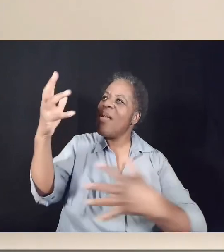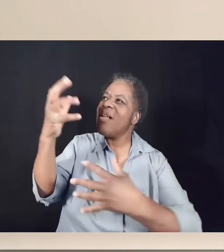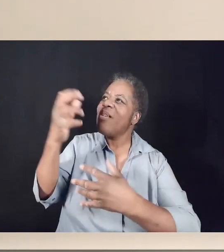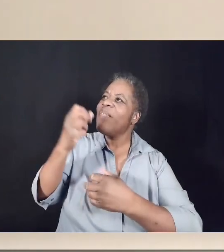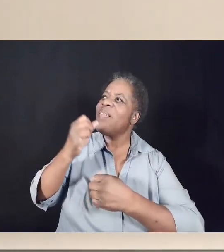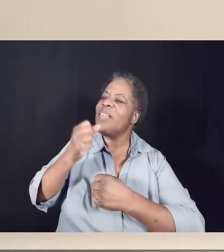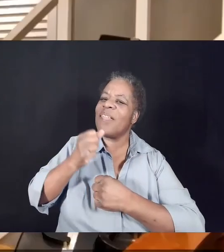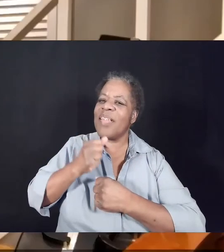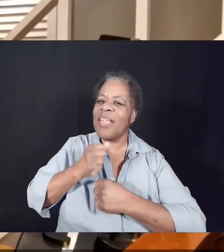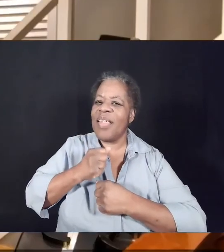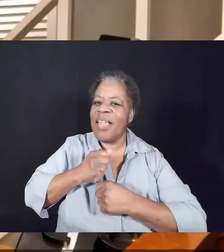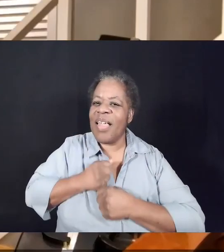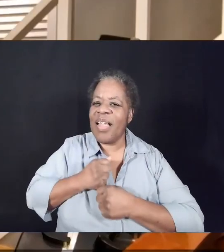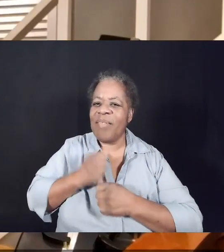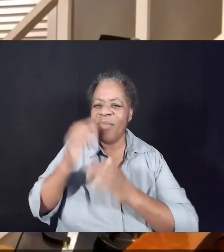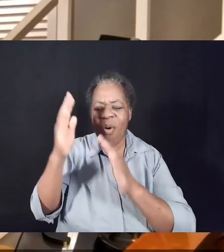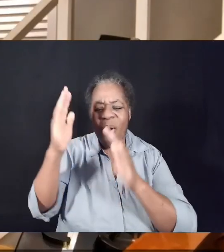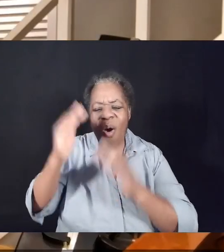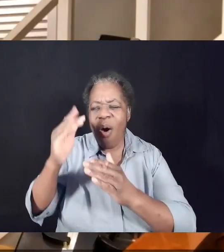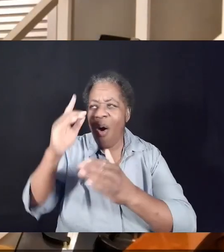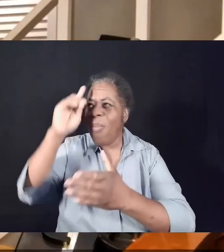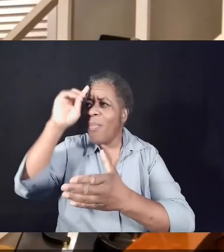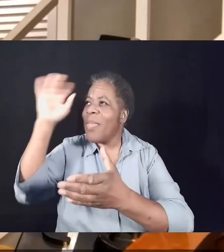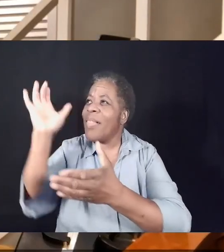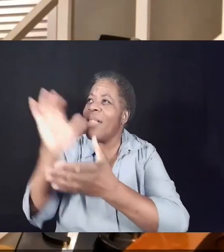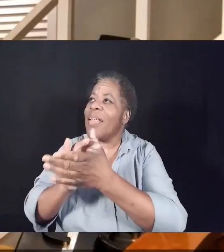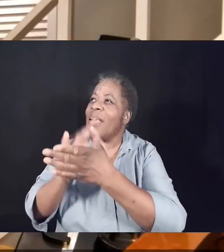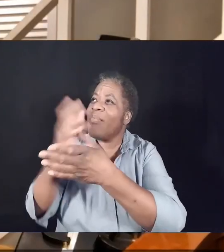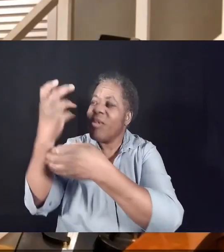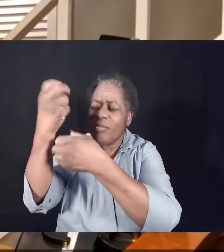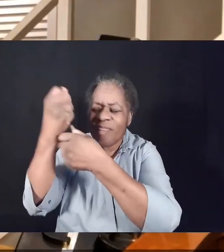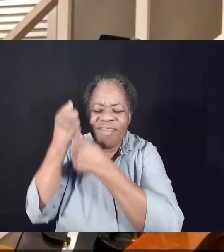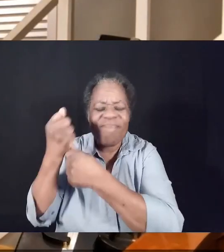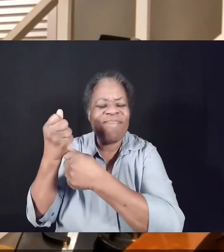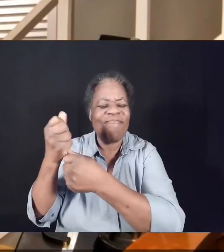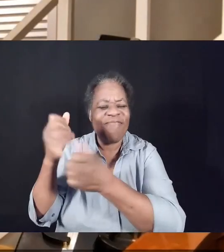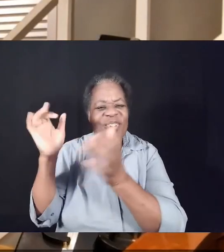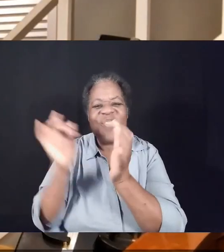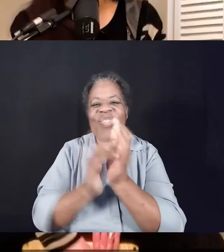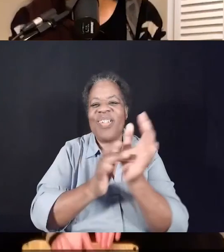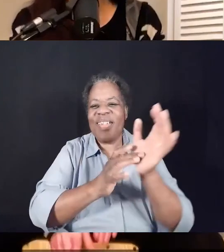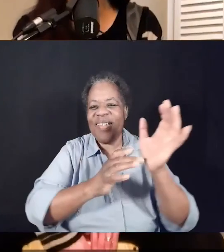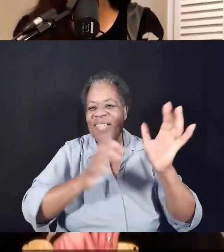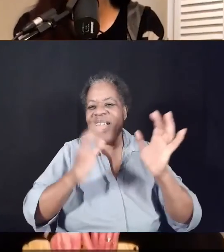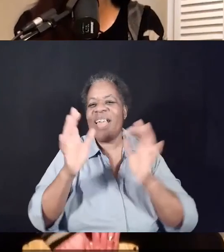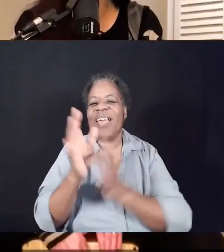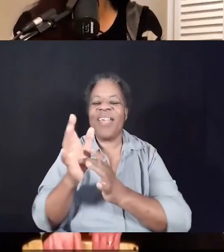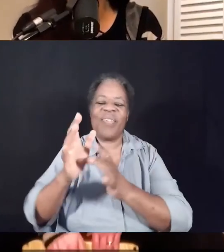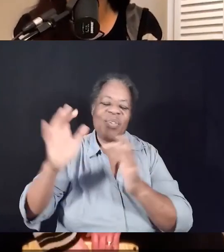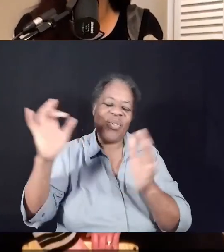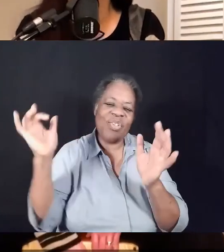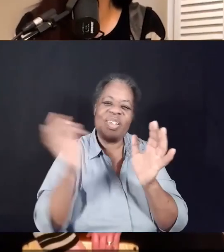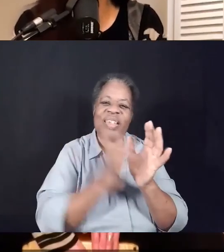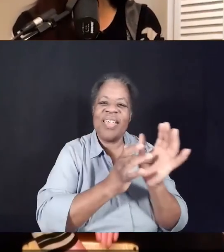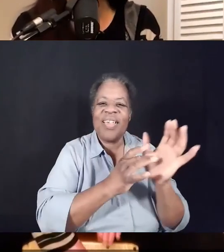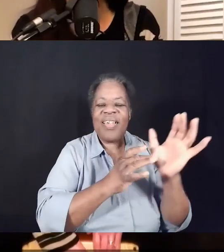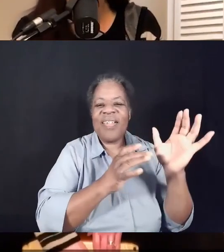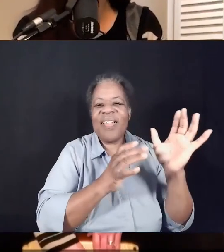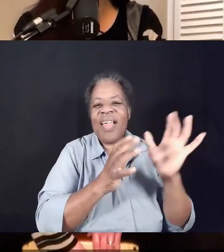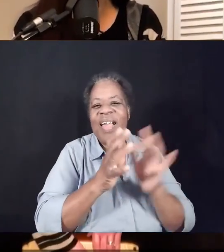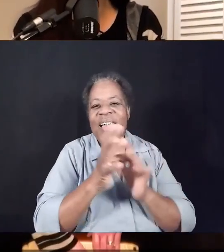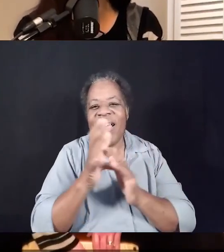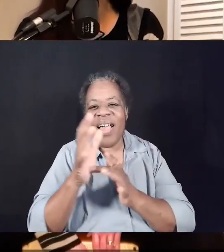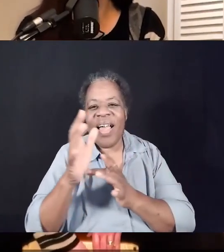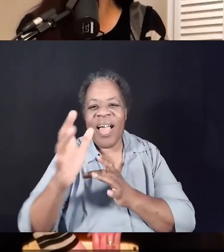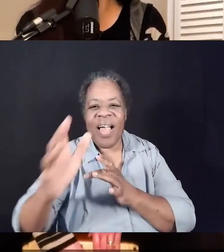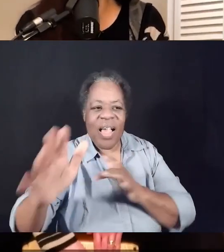There is a hope to believe in Jesus. Jesus, Listen